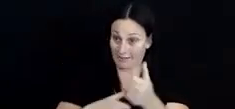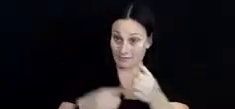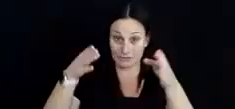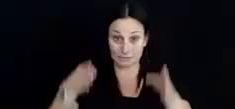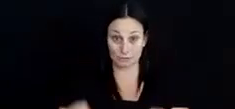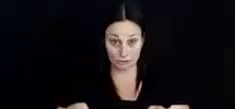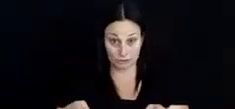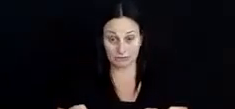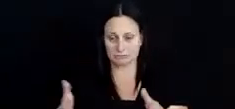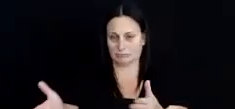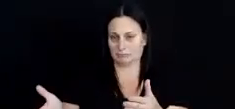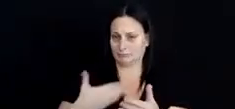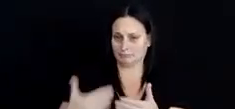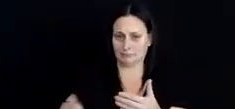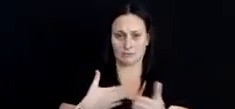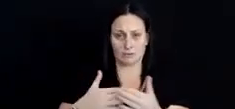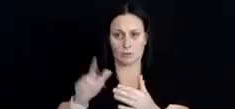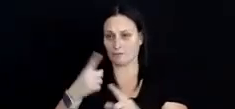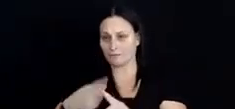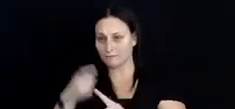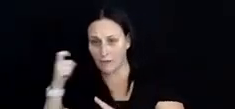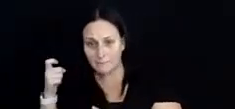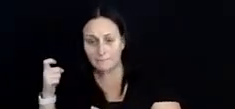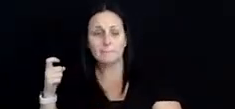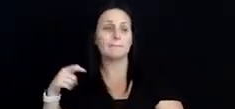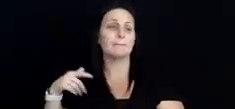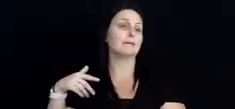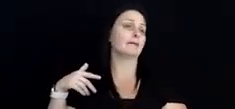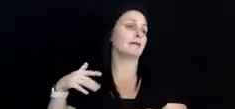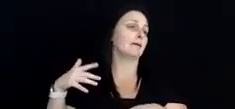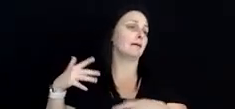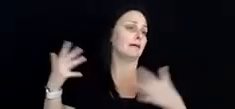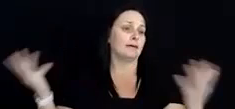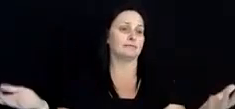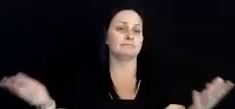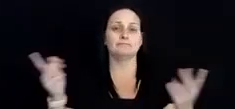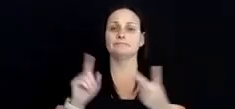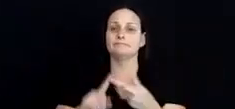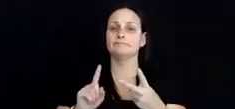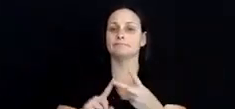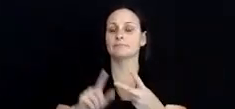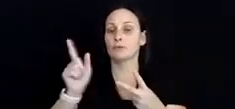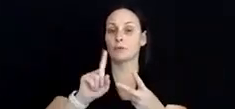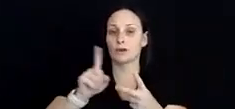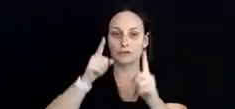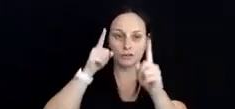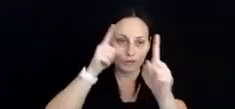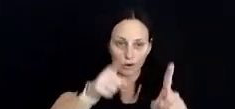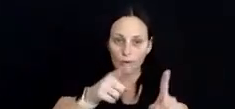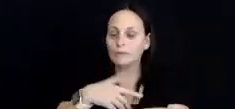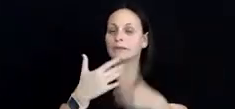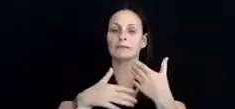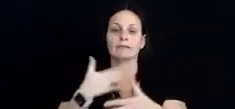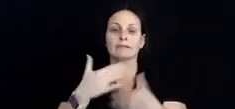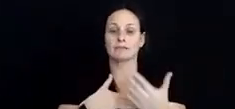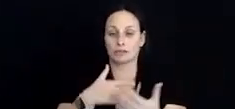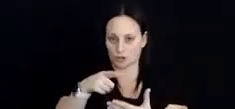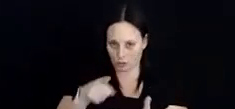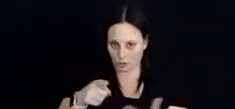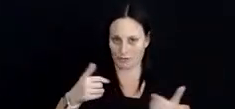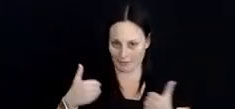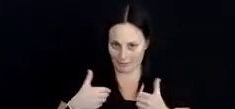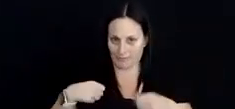citizen, regardless of where you come from or where you are headed, you have the opportunity